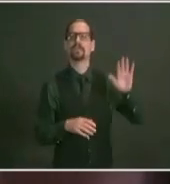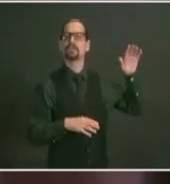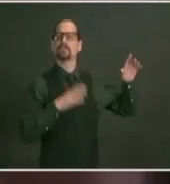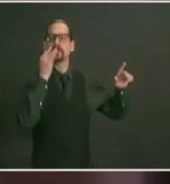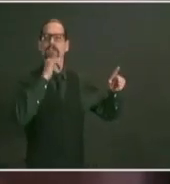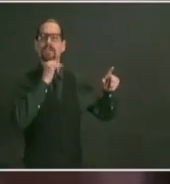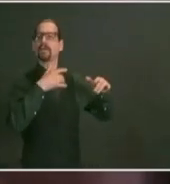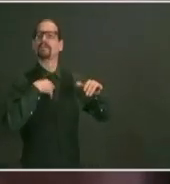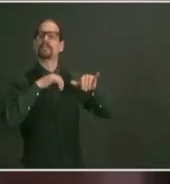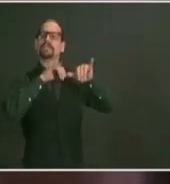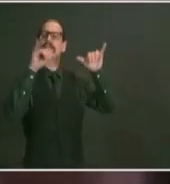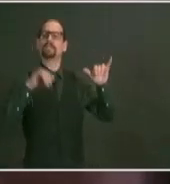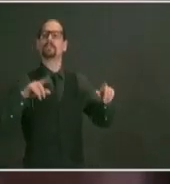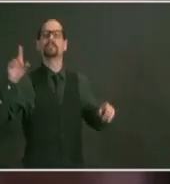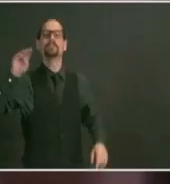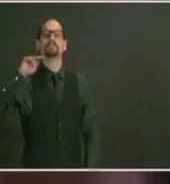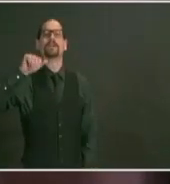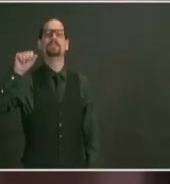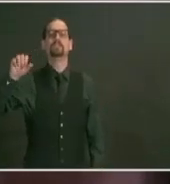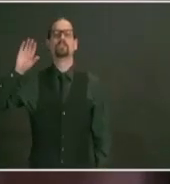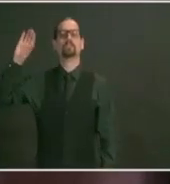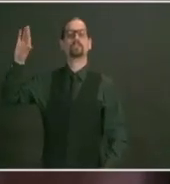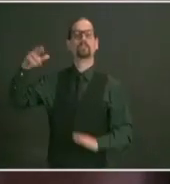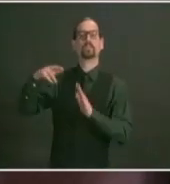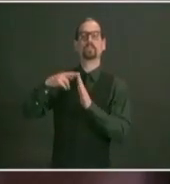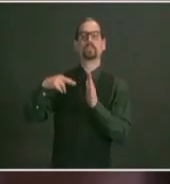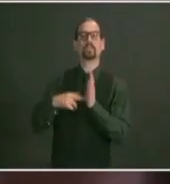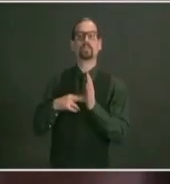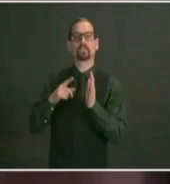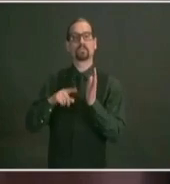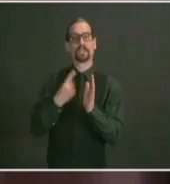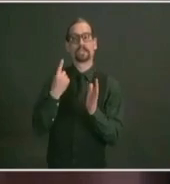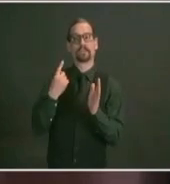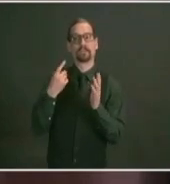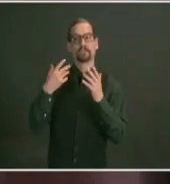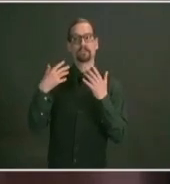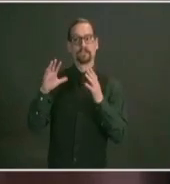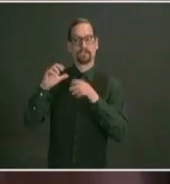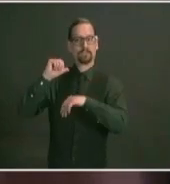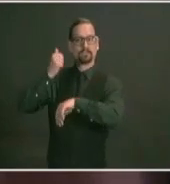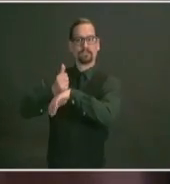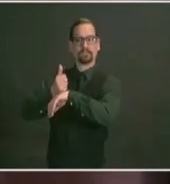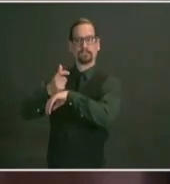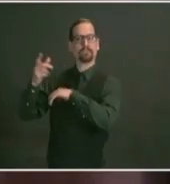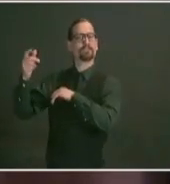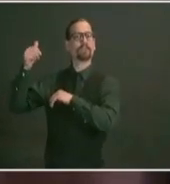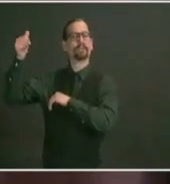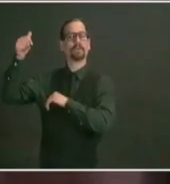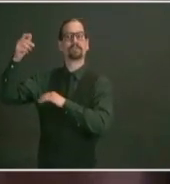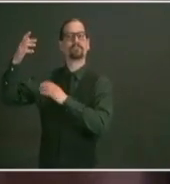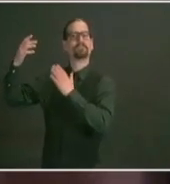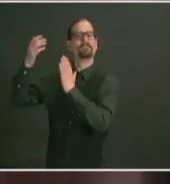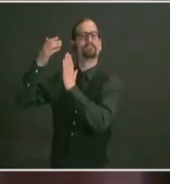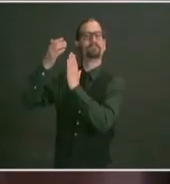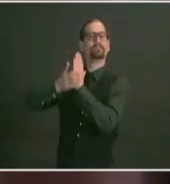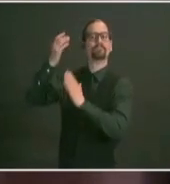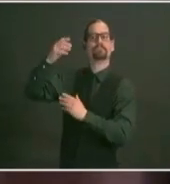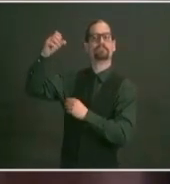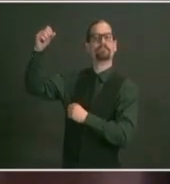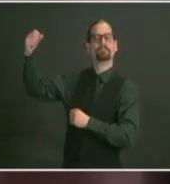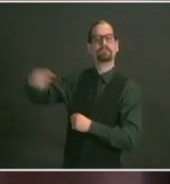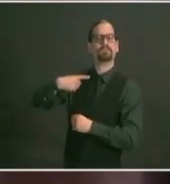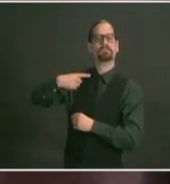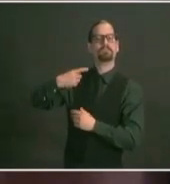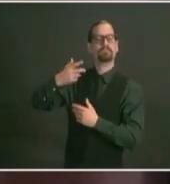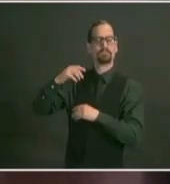register once and then the system lets you know when an appointment is available instead of having to go on every time appointments come up with